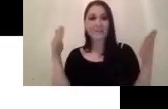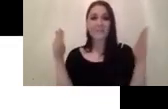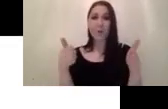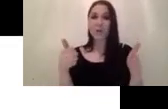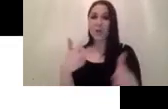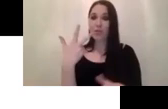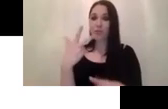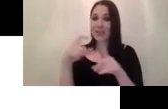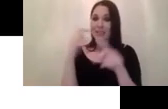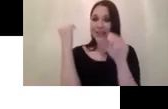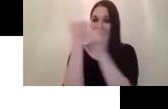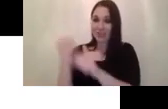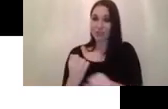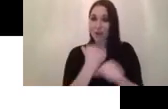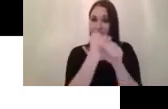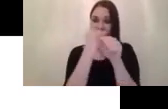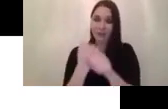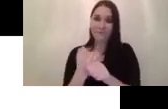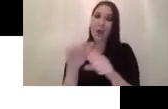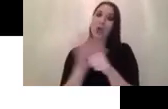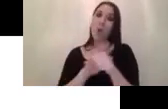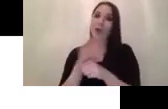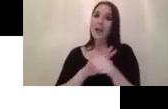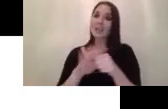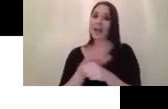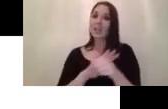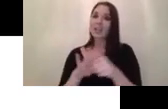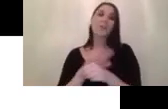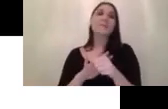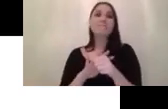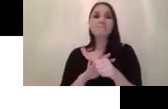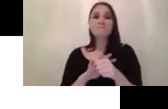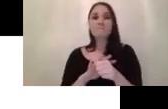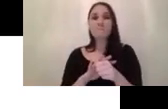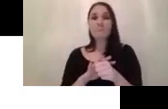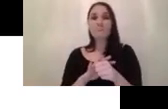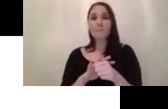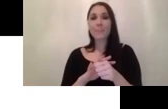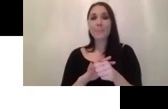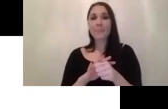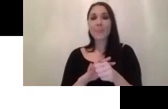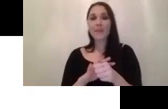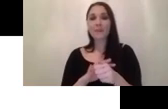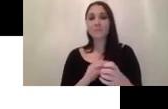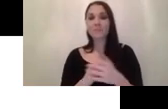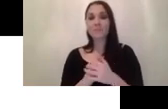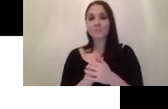feature construction uh localization and a little bit of uh sensor fusion as well uh